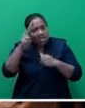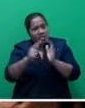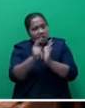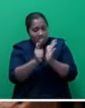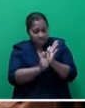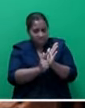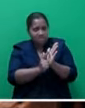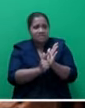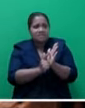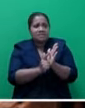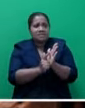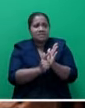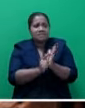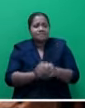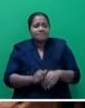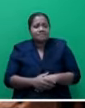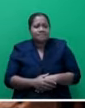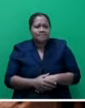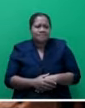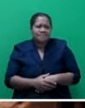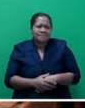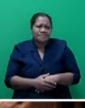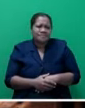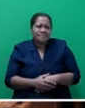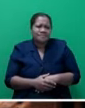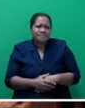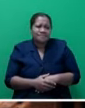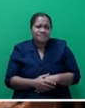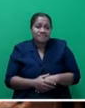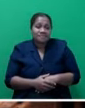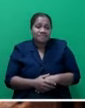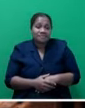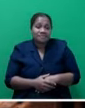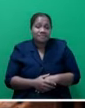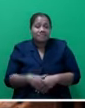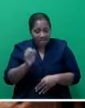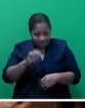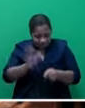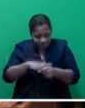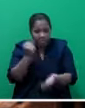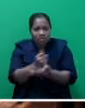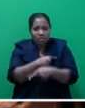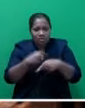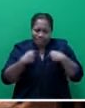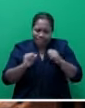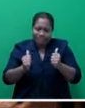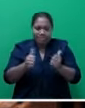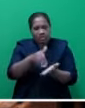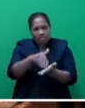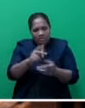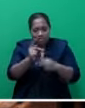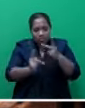and of course ensuring that we complete the ratification process.